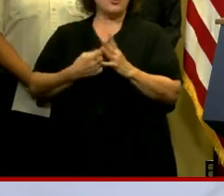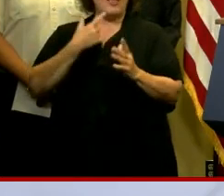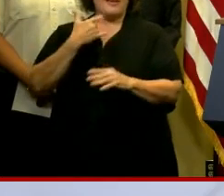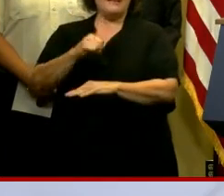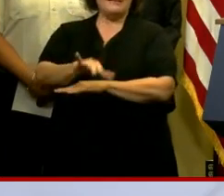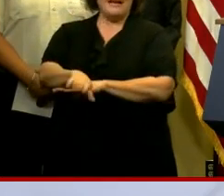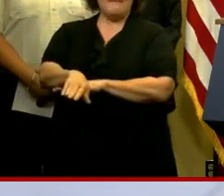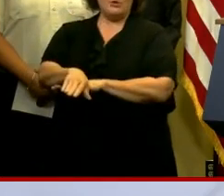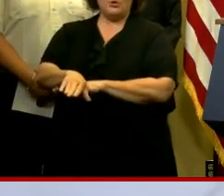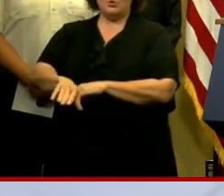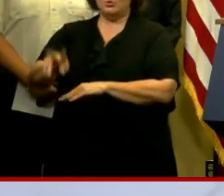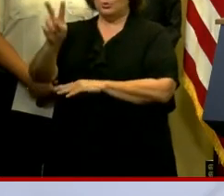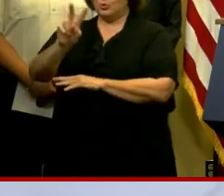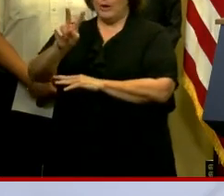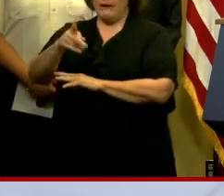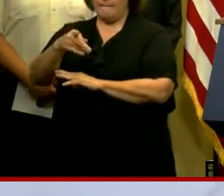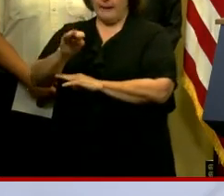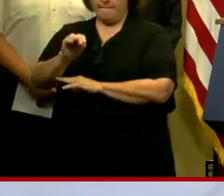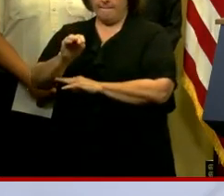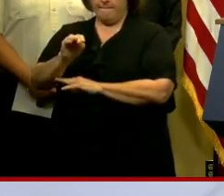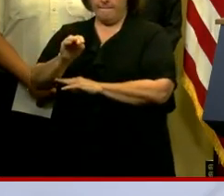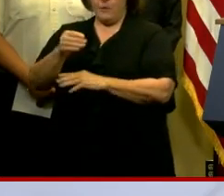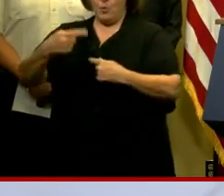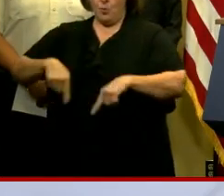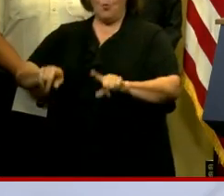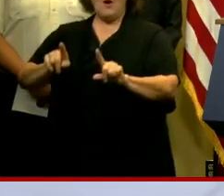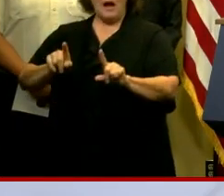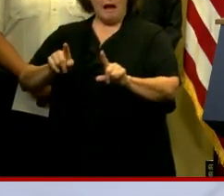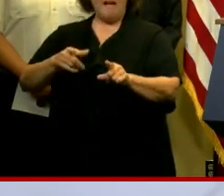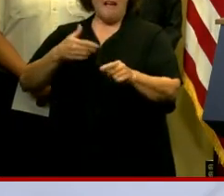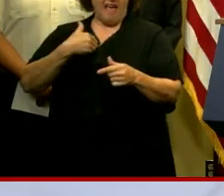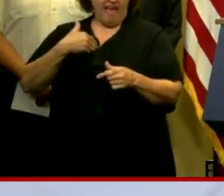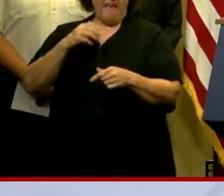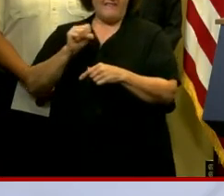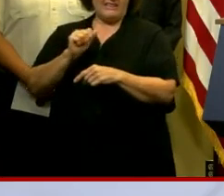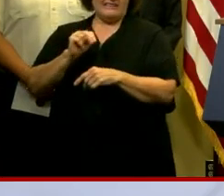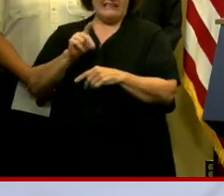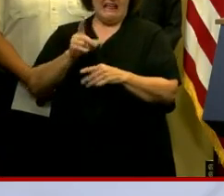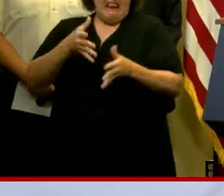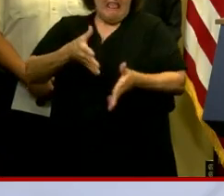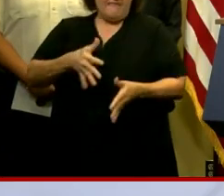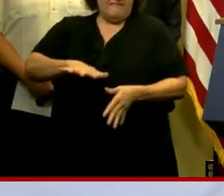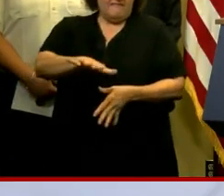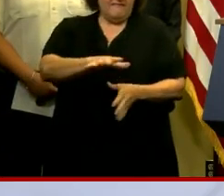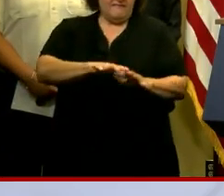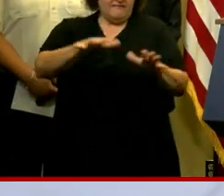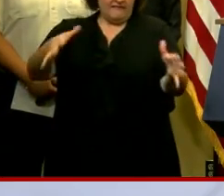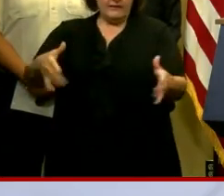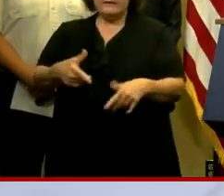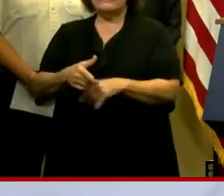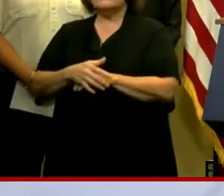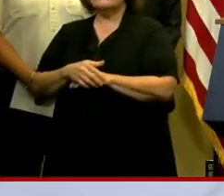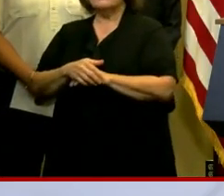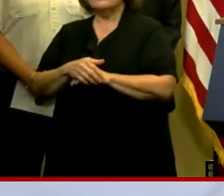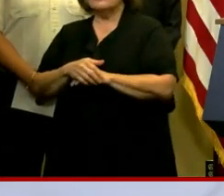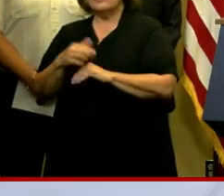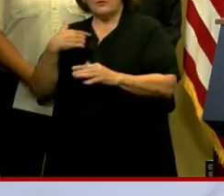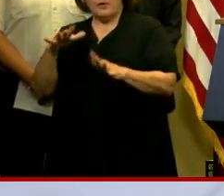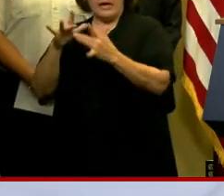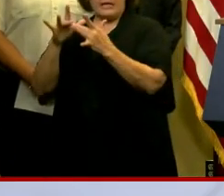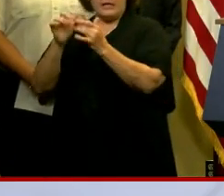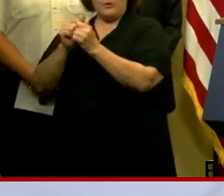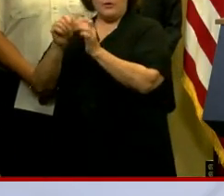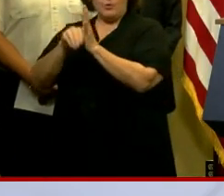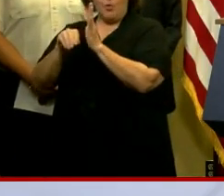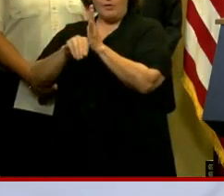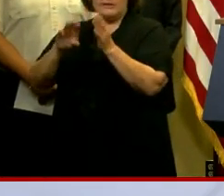afternoon at 2 p.m. while supplies last. We have been in contact, of course, with the